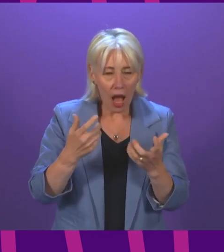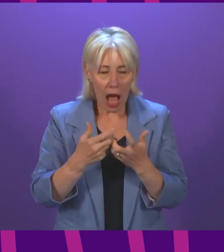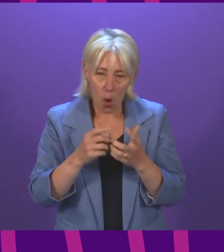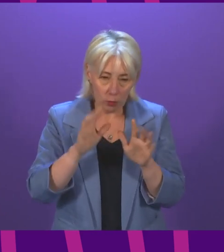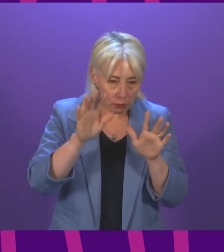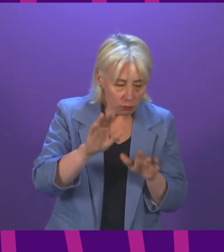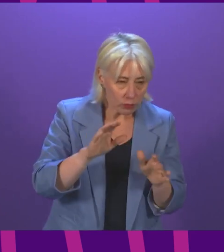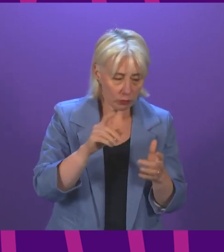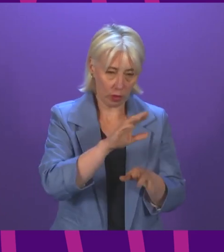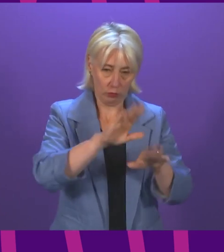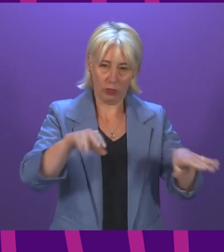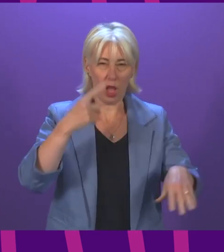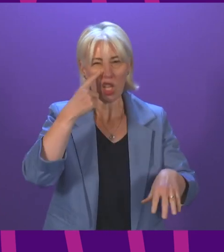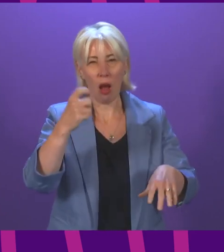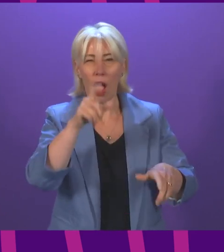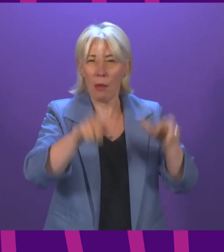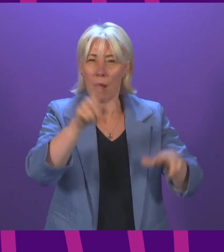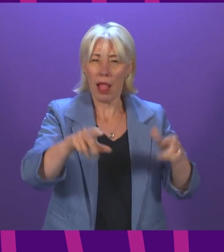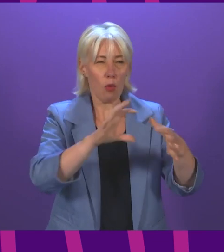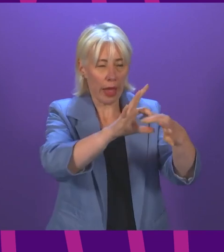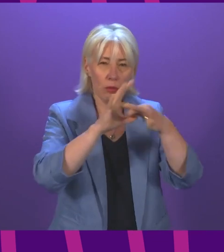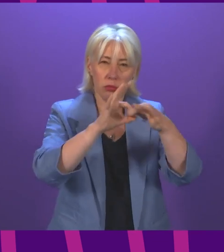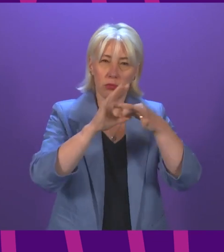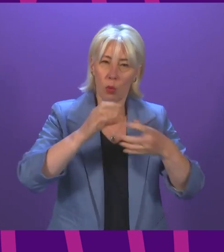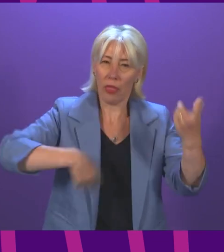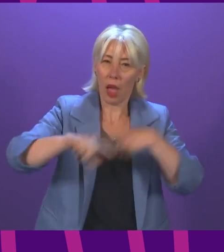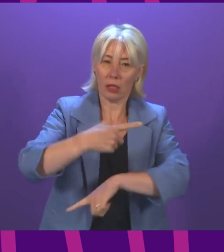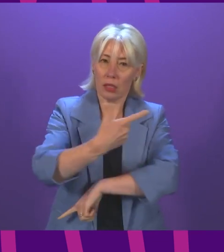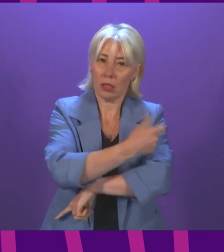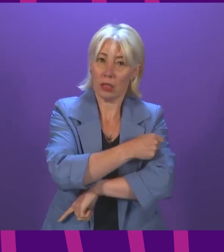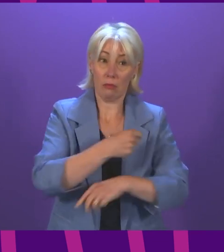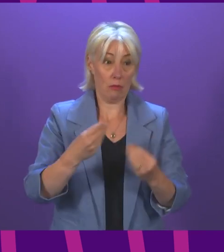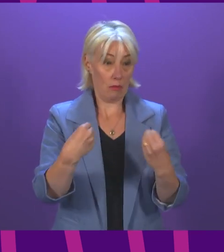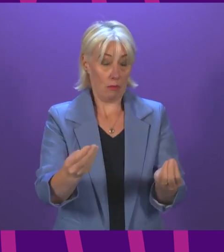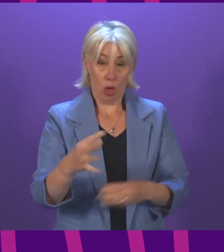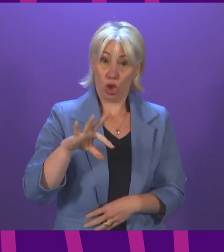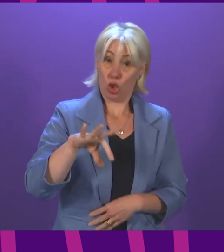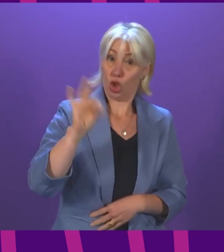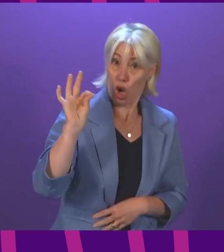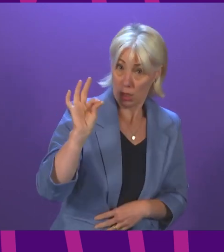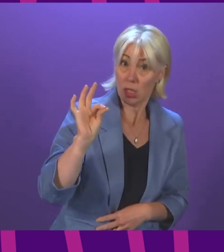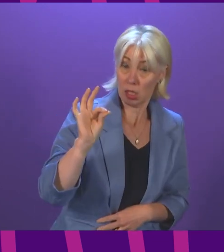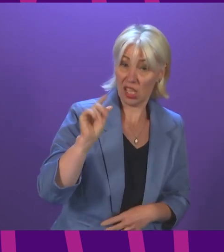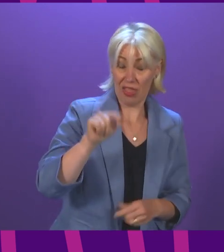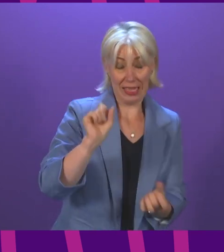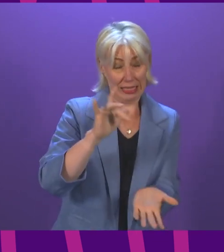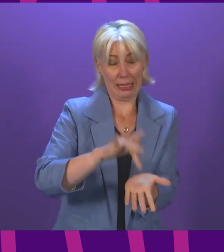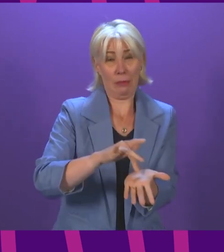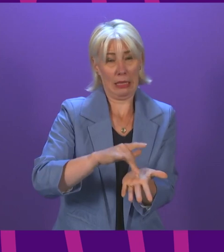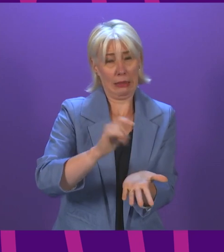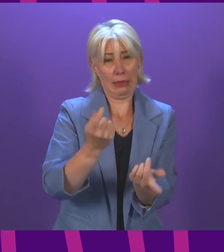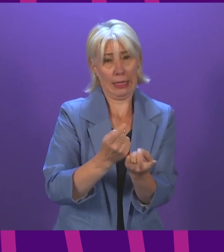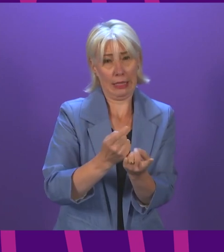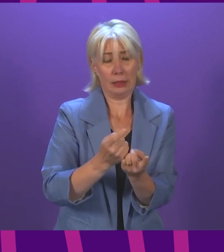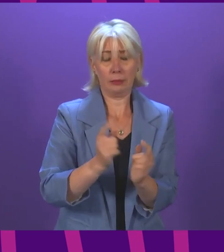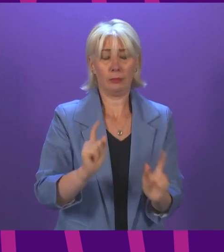to engage with the vaccination programme. It is important to reinforce that choice remains central to our approach. A great deal of emphasis